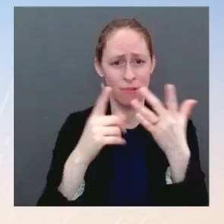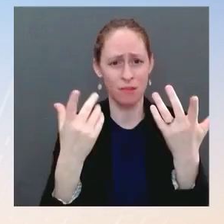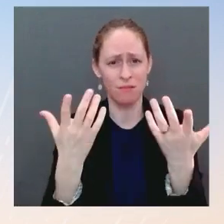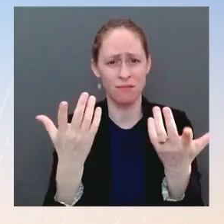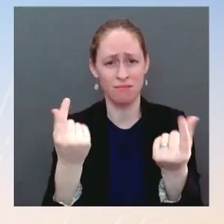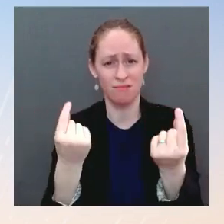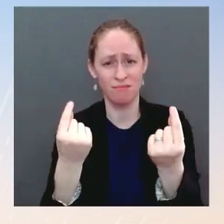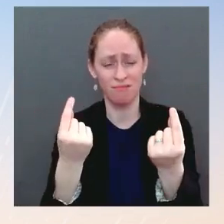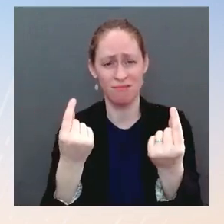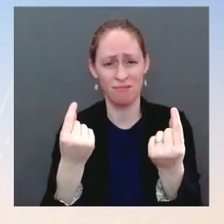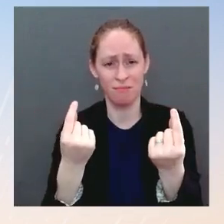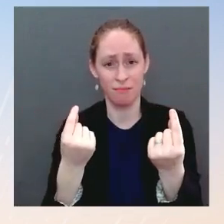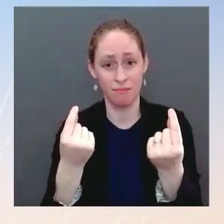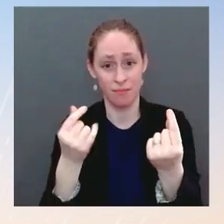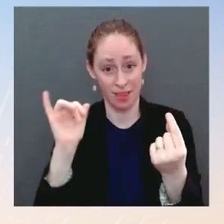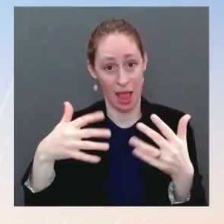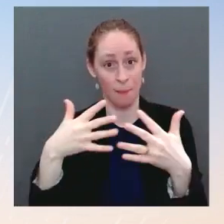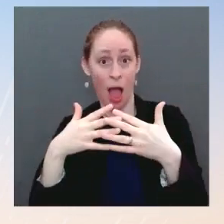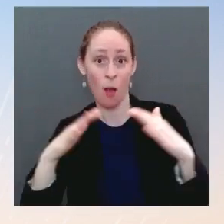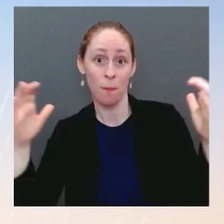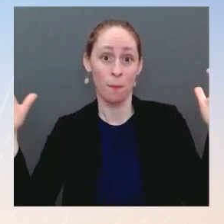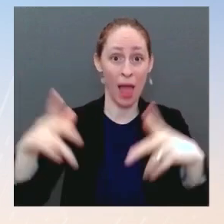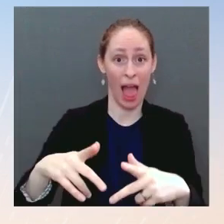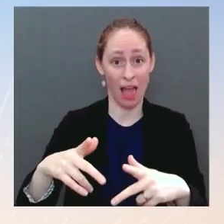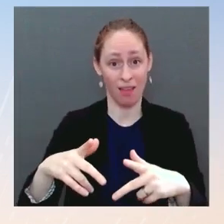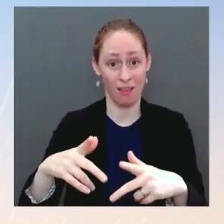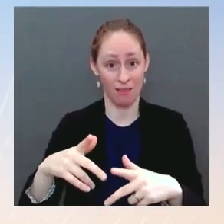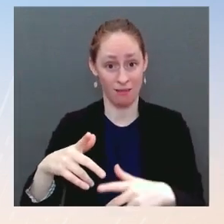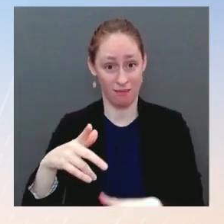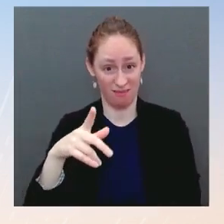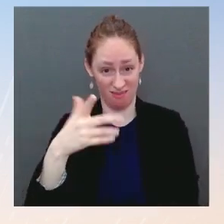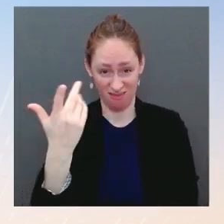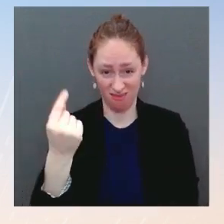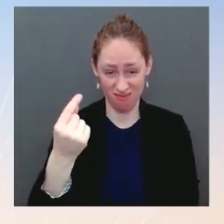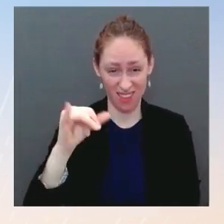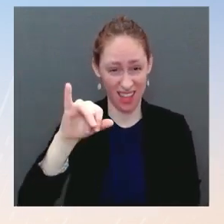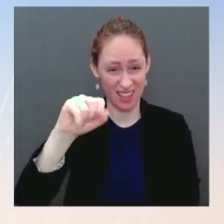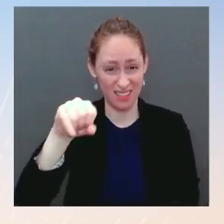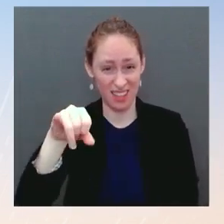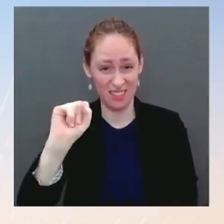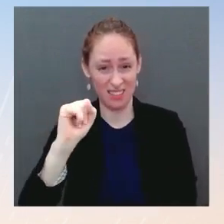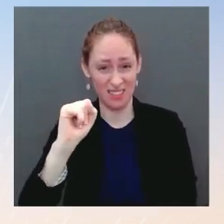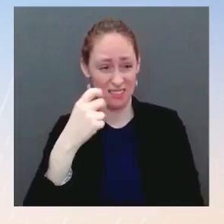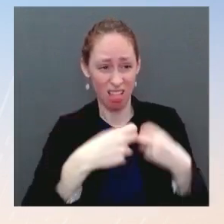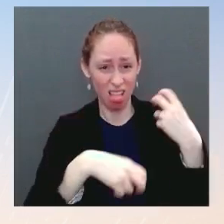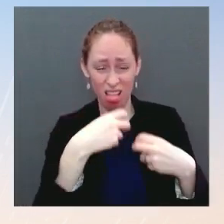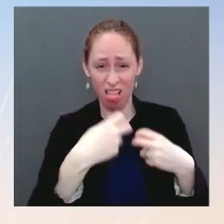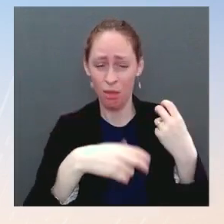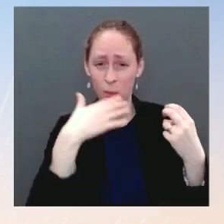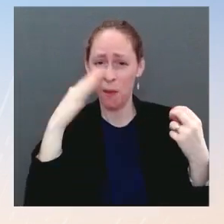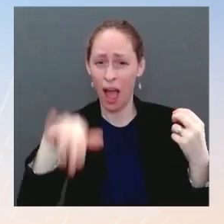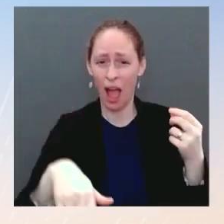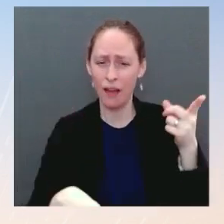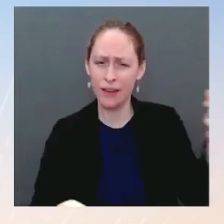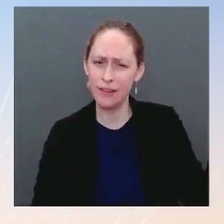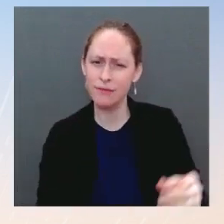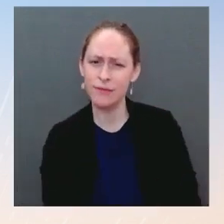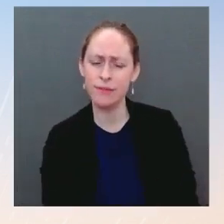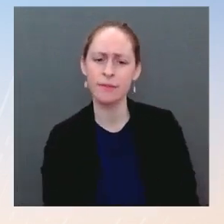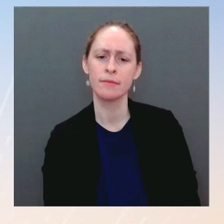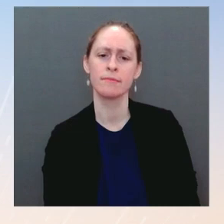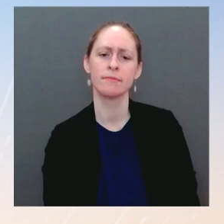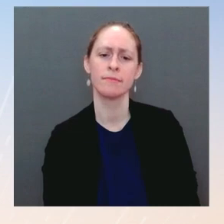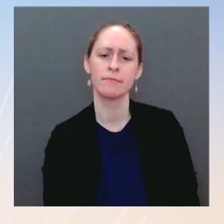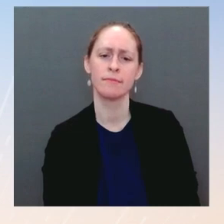years through the course before President Biden took office. They've been terrorizing people for many years. That is not new